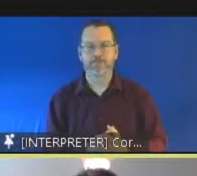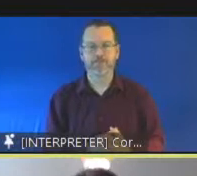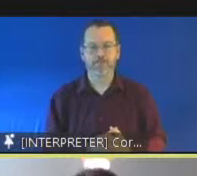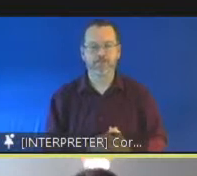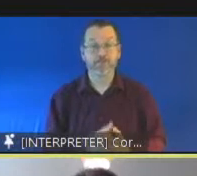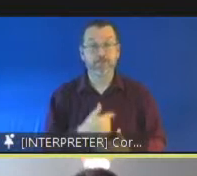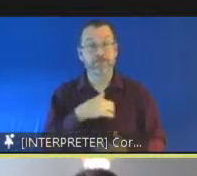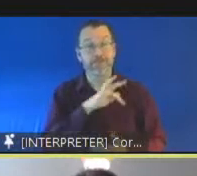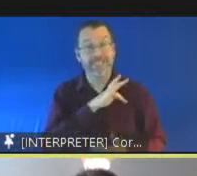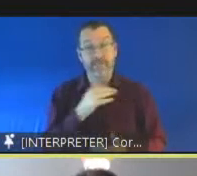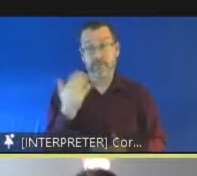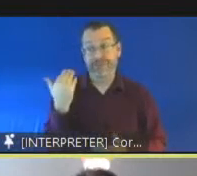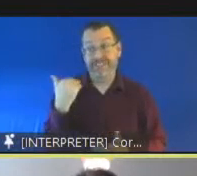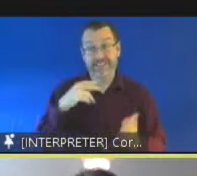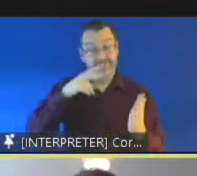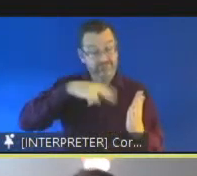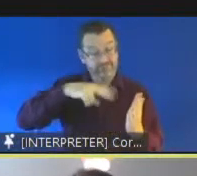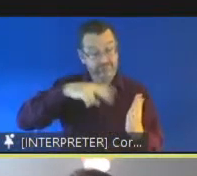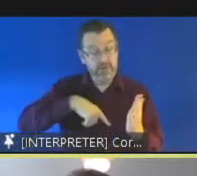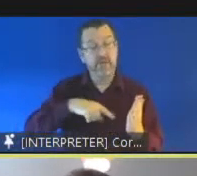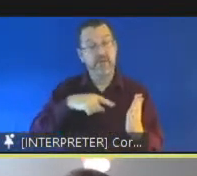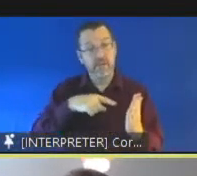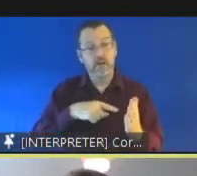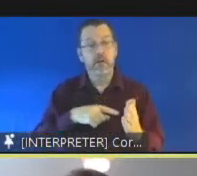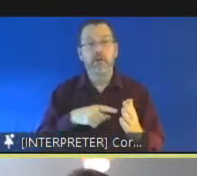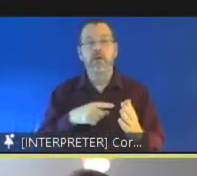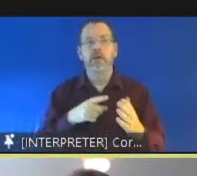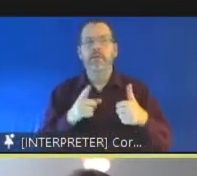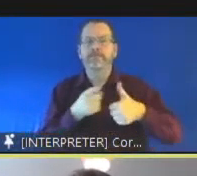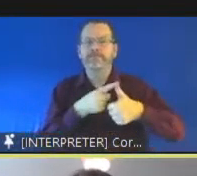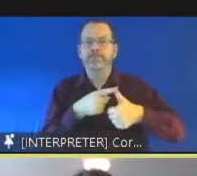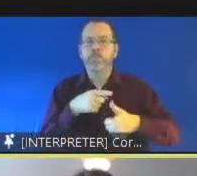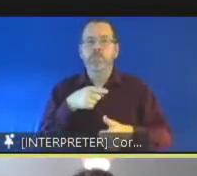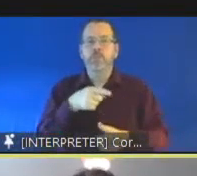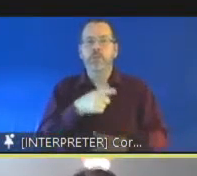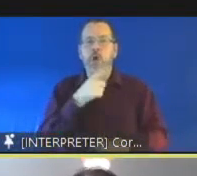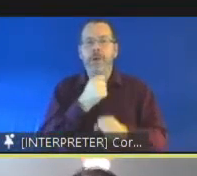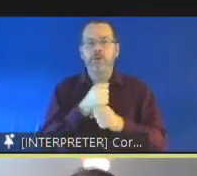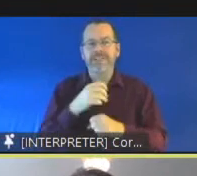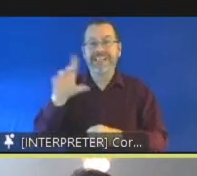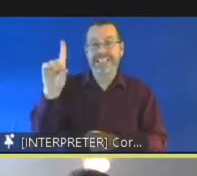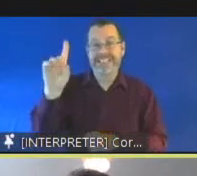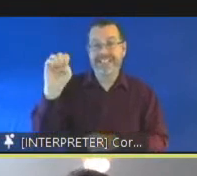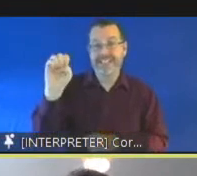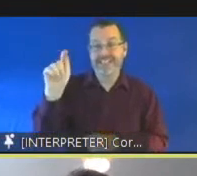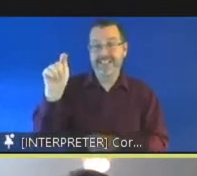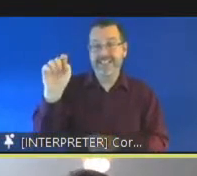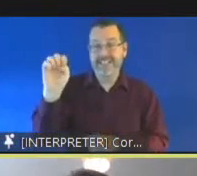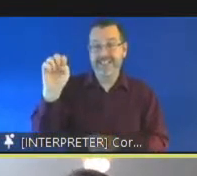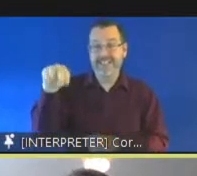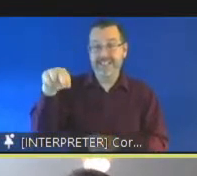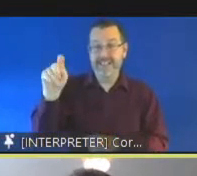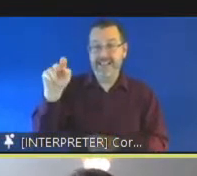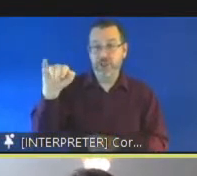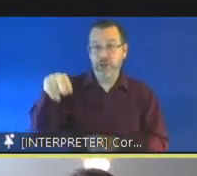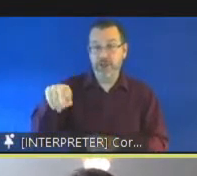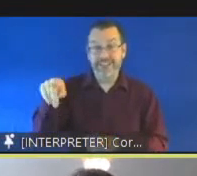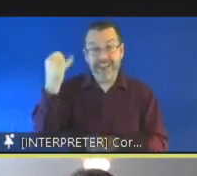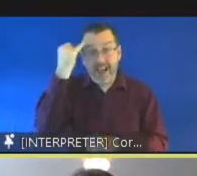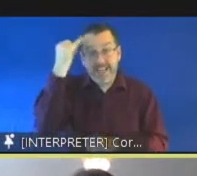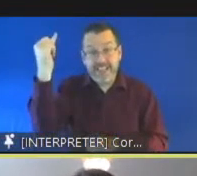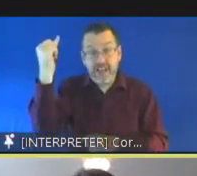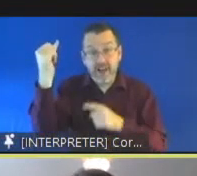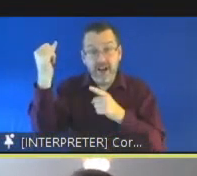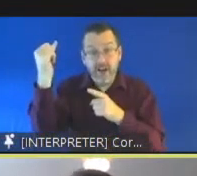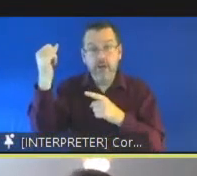most recently the first is the this concept of detention being actually used as a means for children for with disabilities to